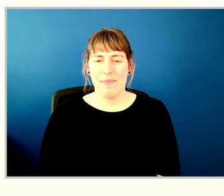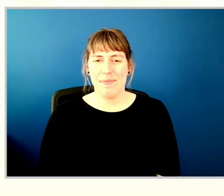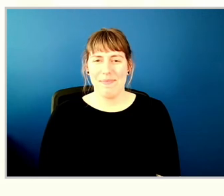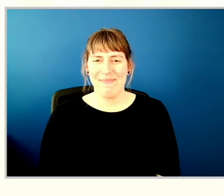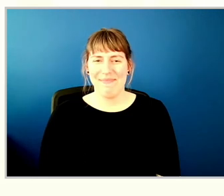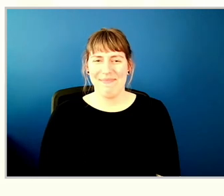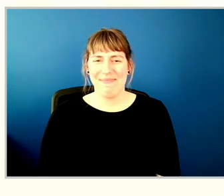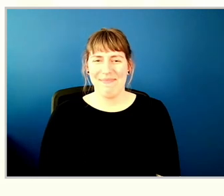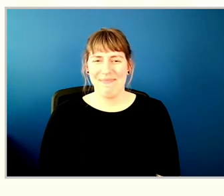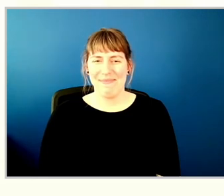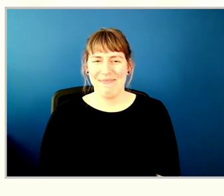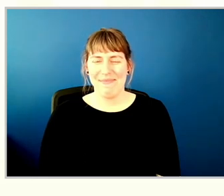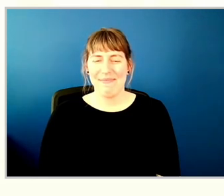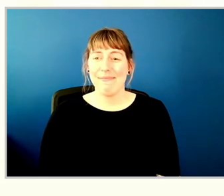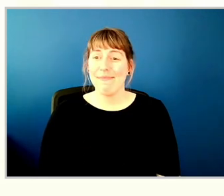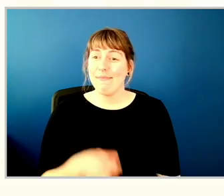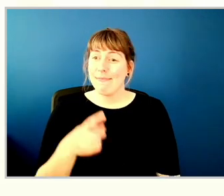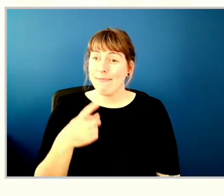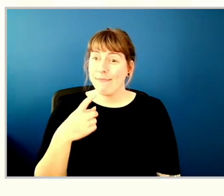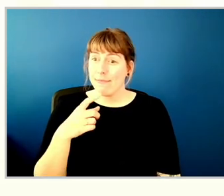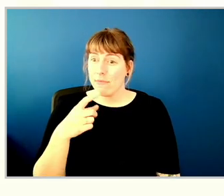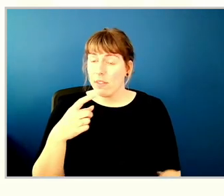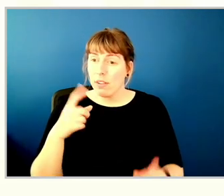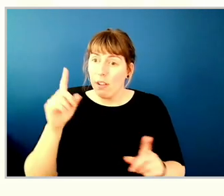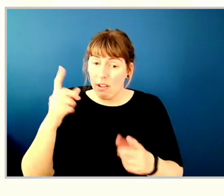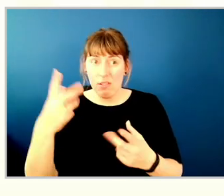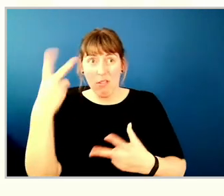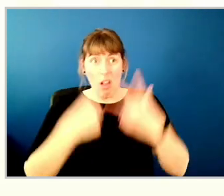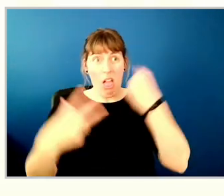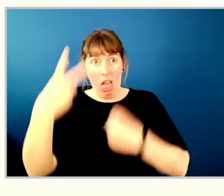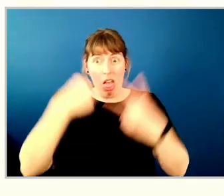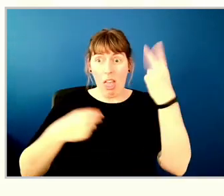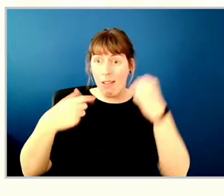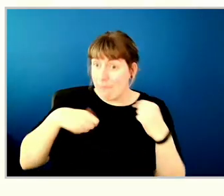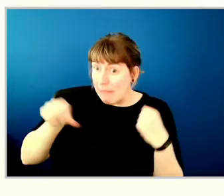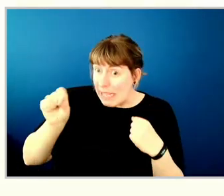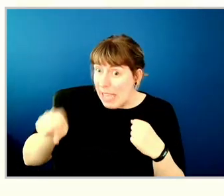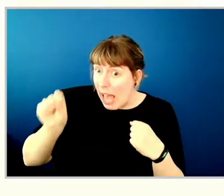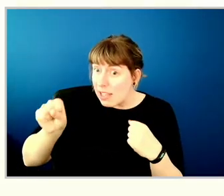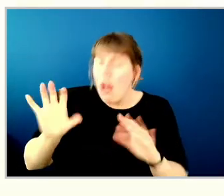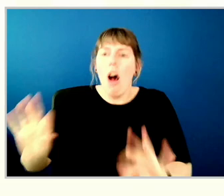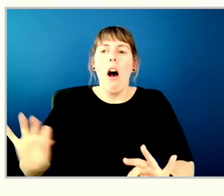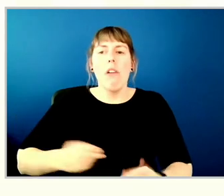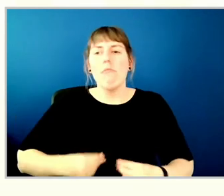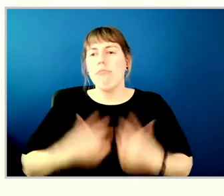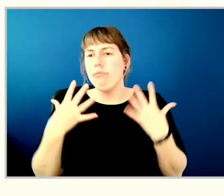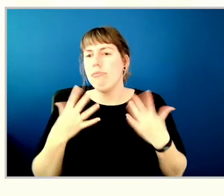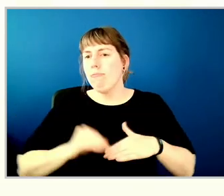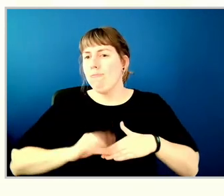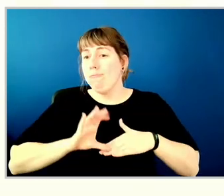Just being that one yes in someone's day full of no's, that's what we strive to do, so.